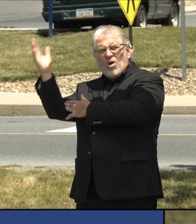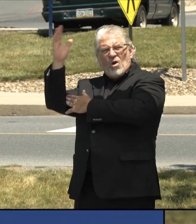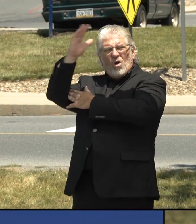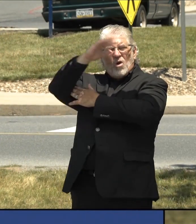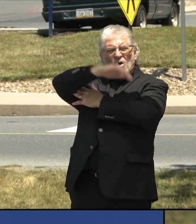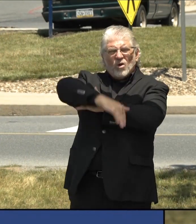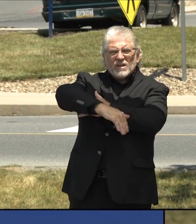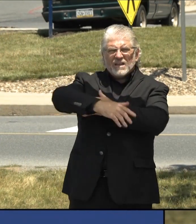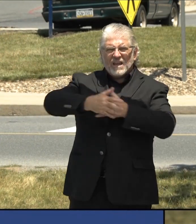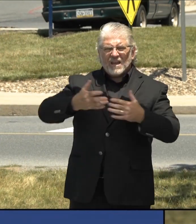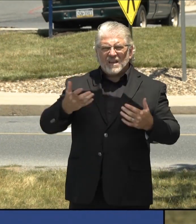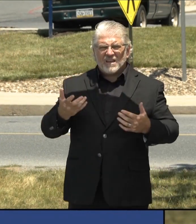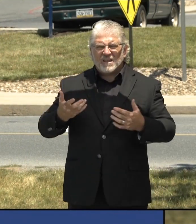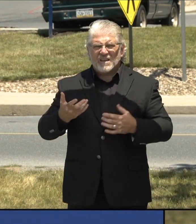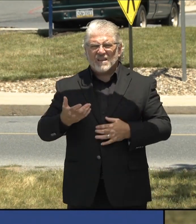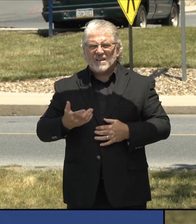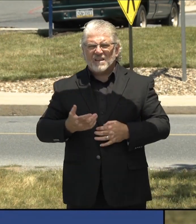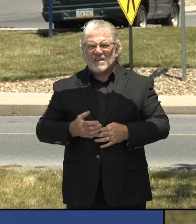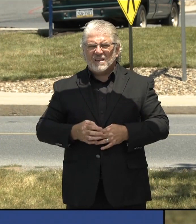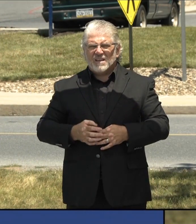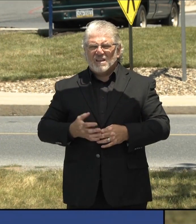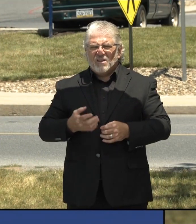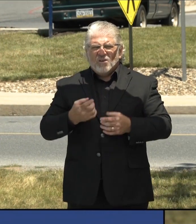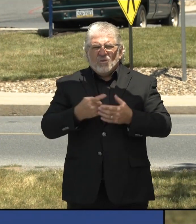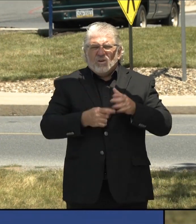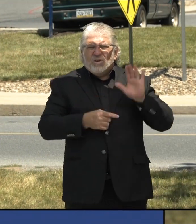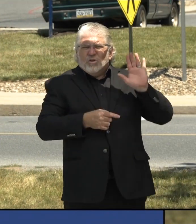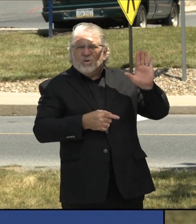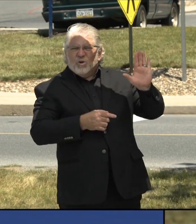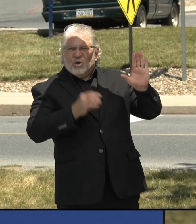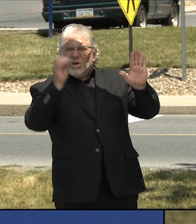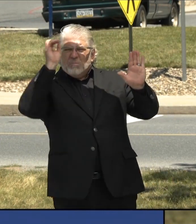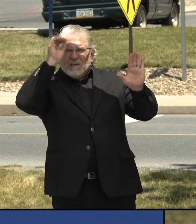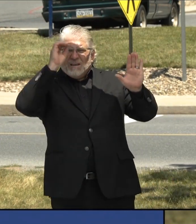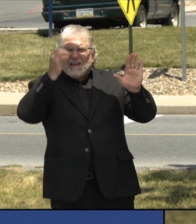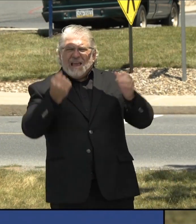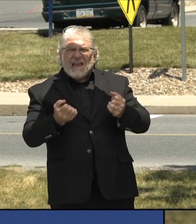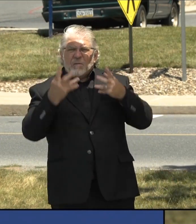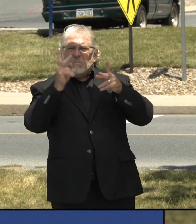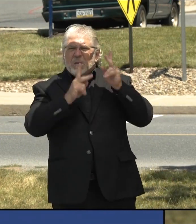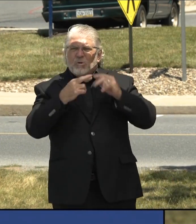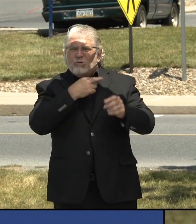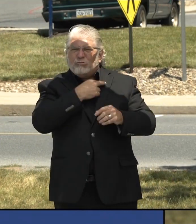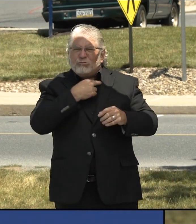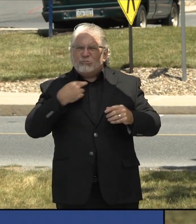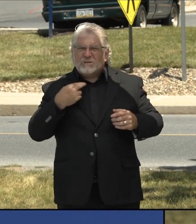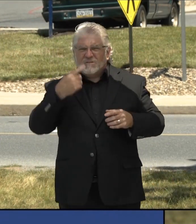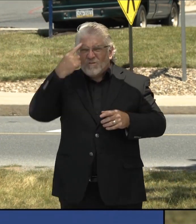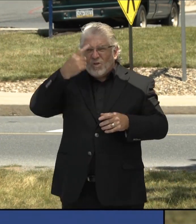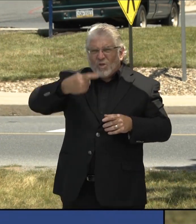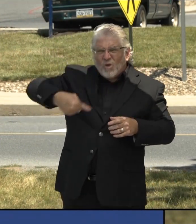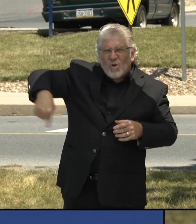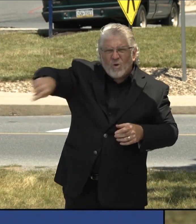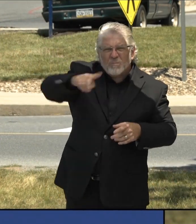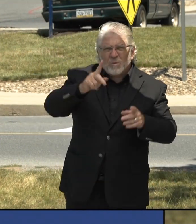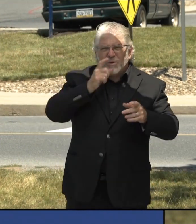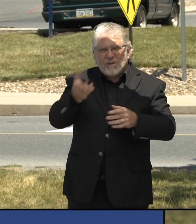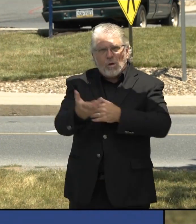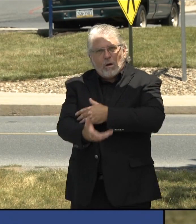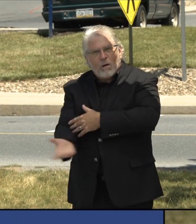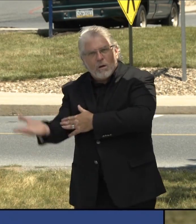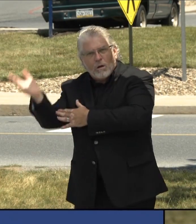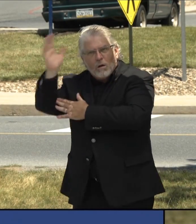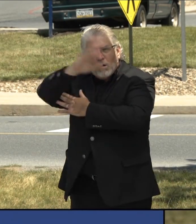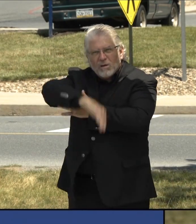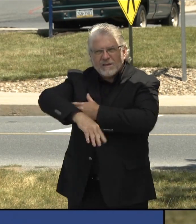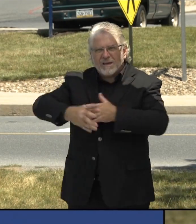Can you do care to give your opinion on how much of a risk that creates for those people who are there all day long? I